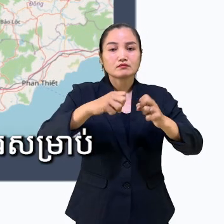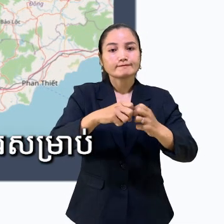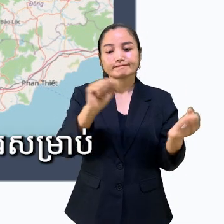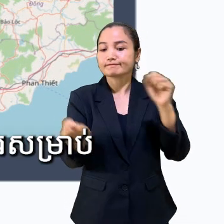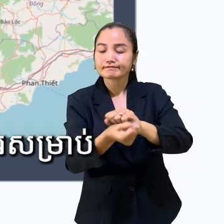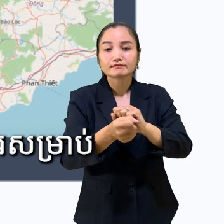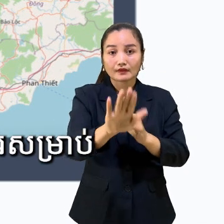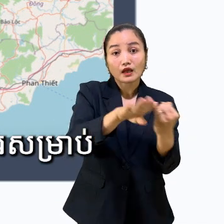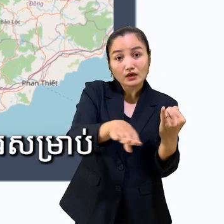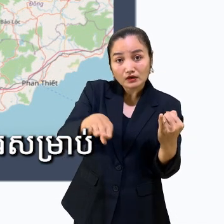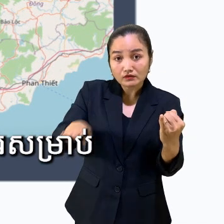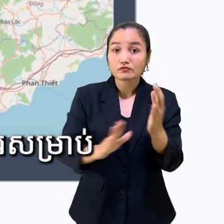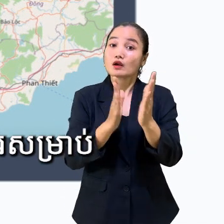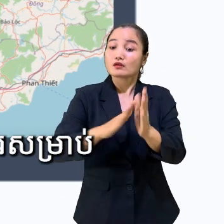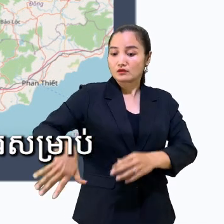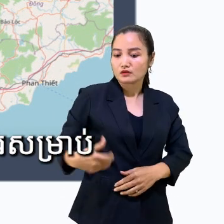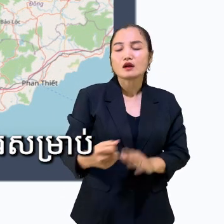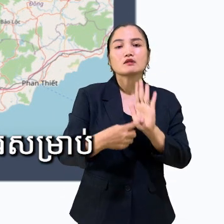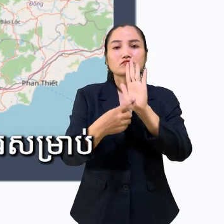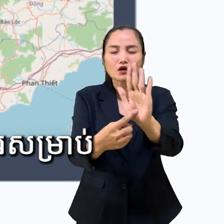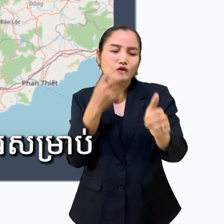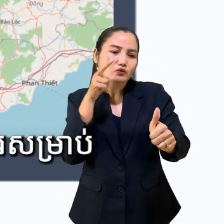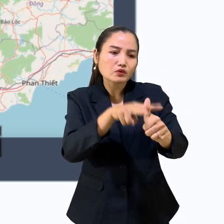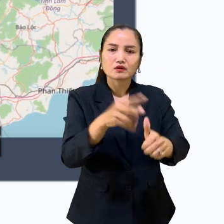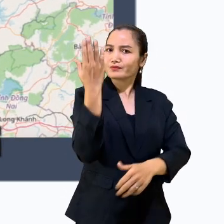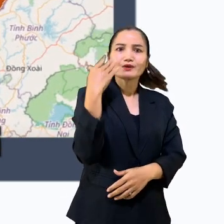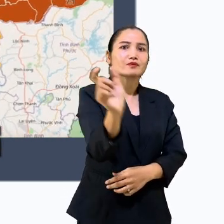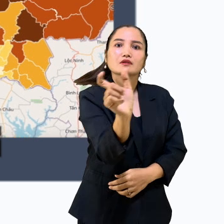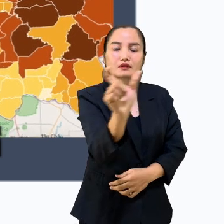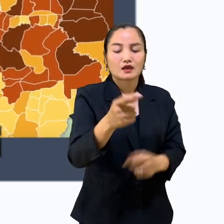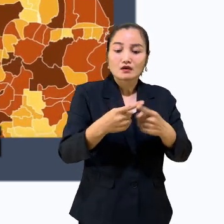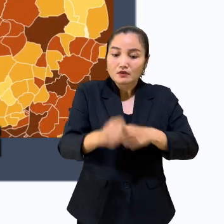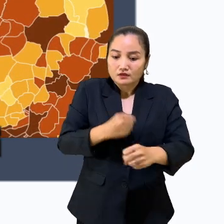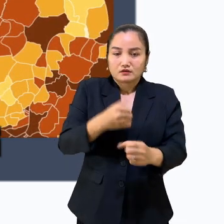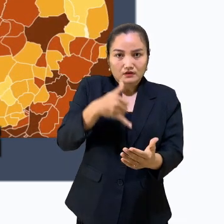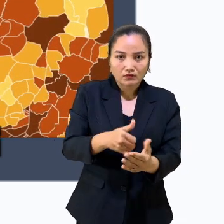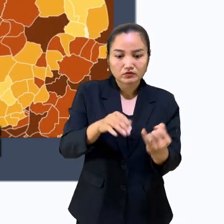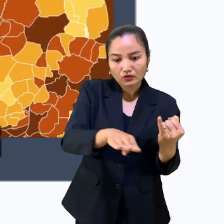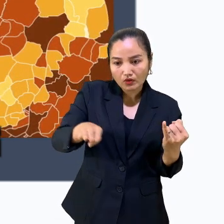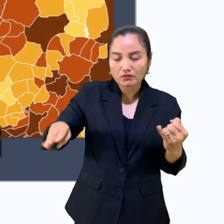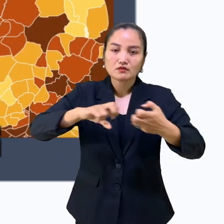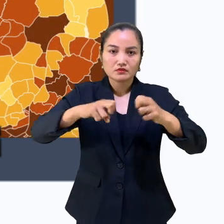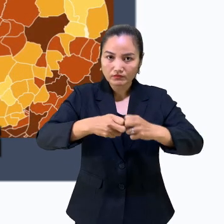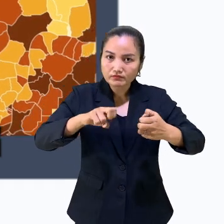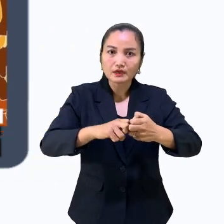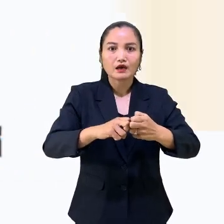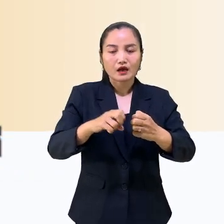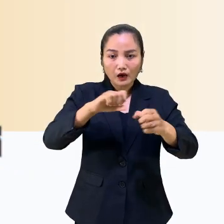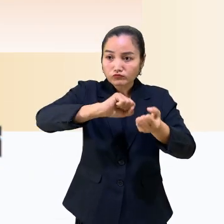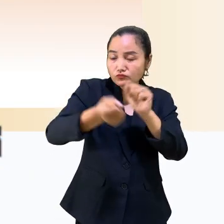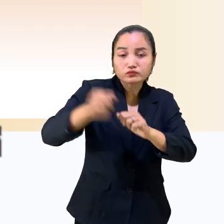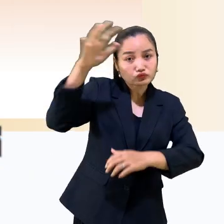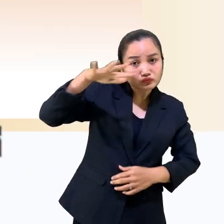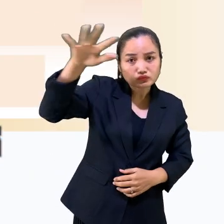-resolution data, the CCRI for Cambodia delivers unprecedented evidence on the number of children currently